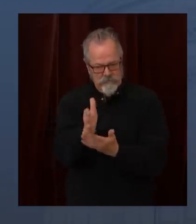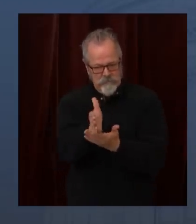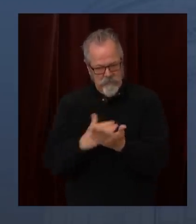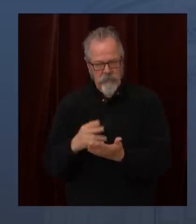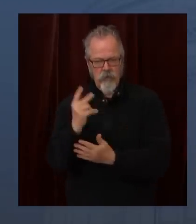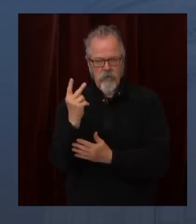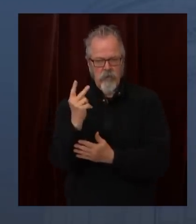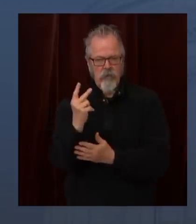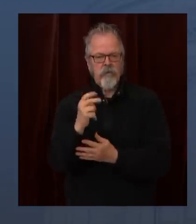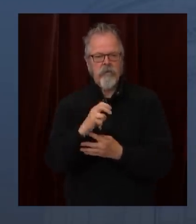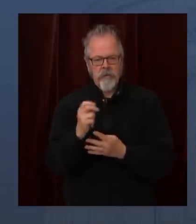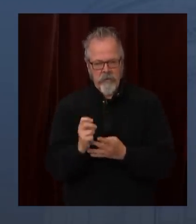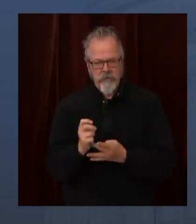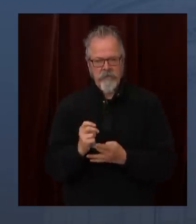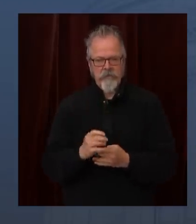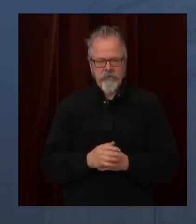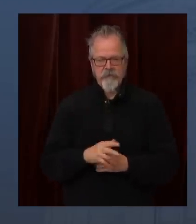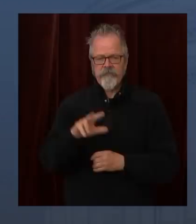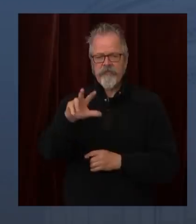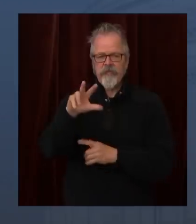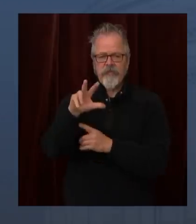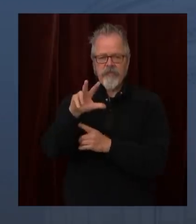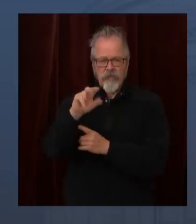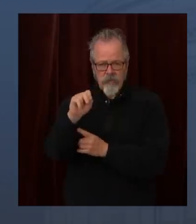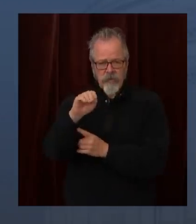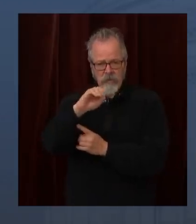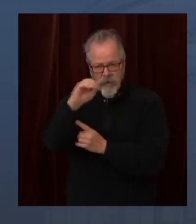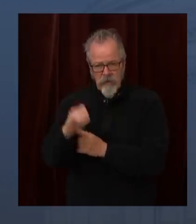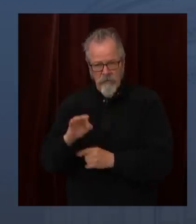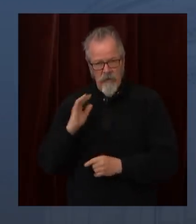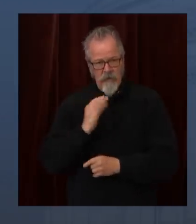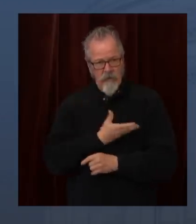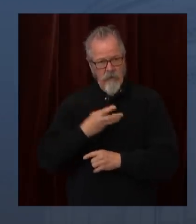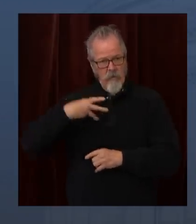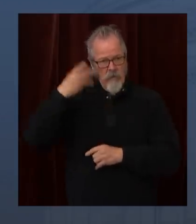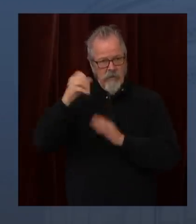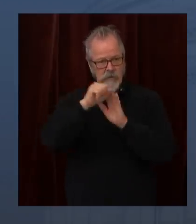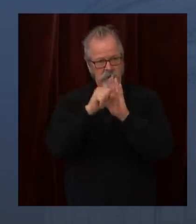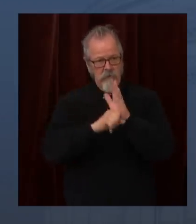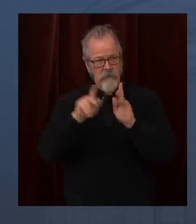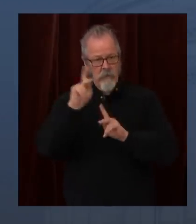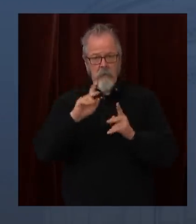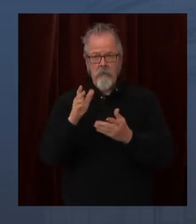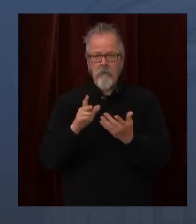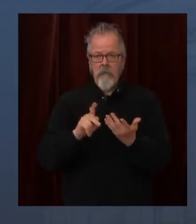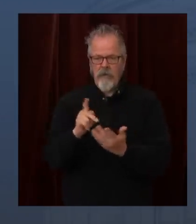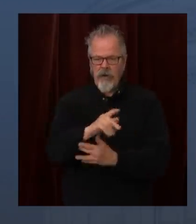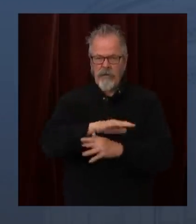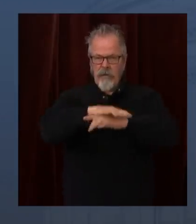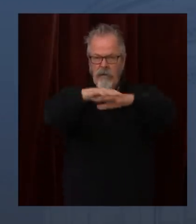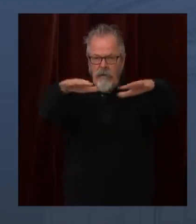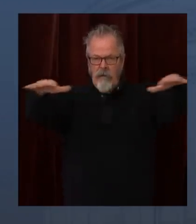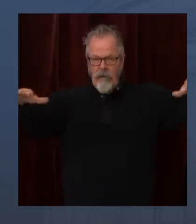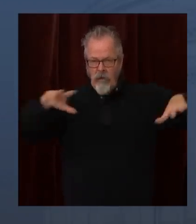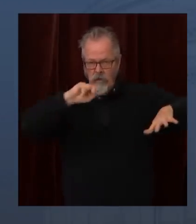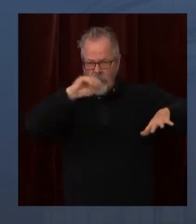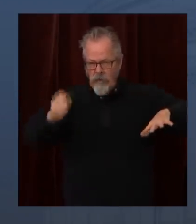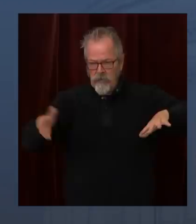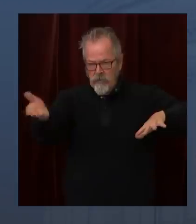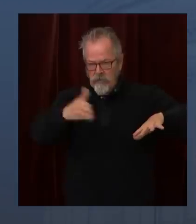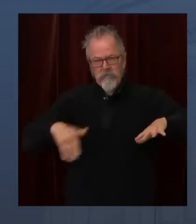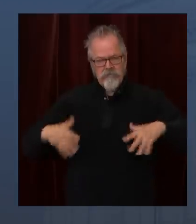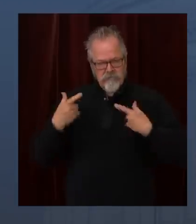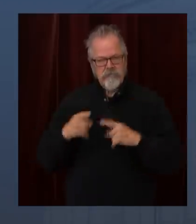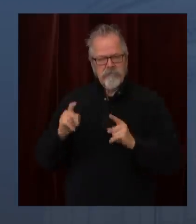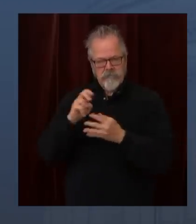just want to note that our dependence on our local officials in local decision-making will increase, and the